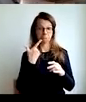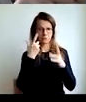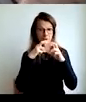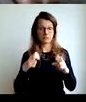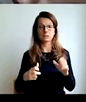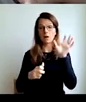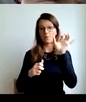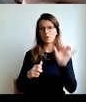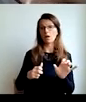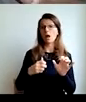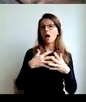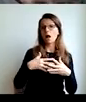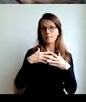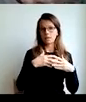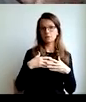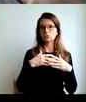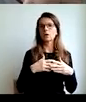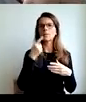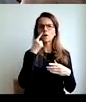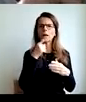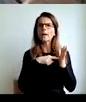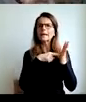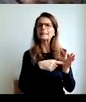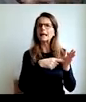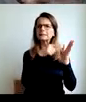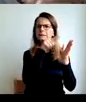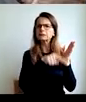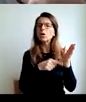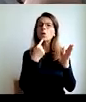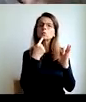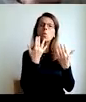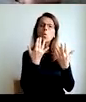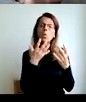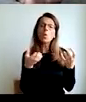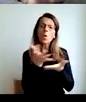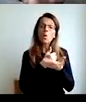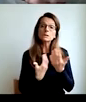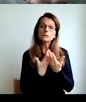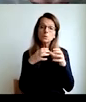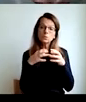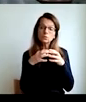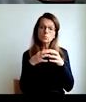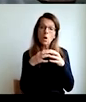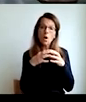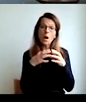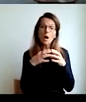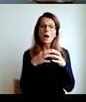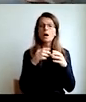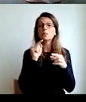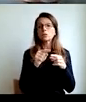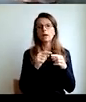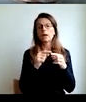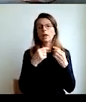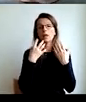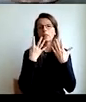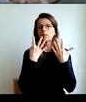These are true research, the left is US, it's the ponder index, the benefit for